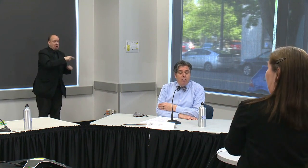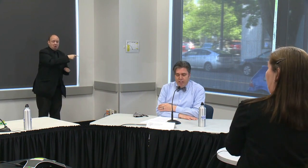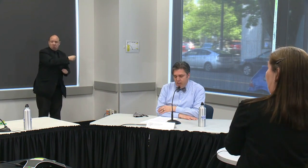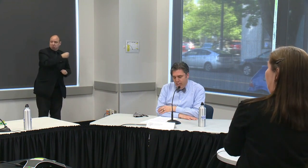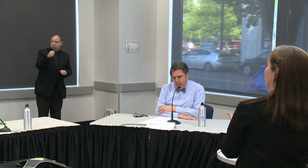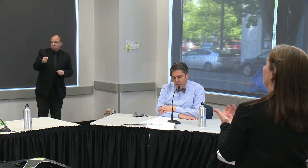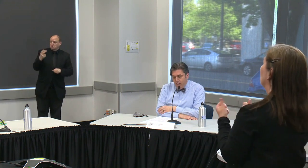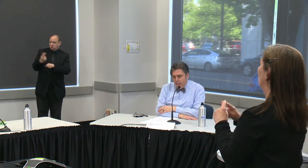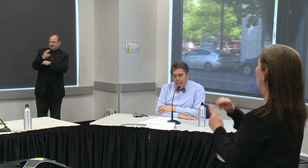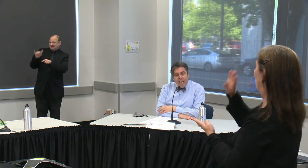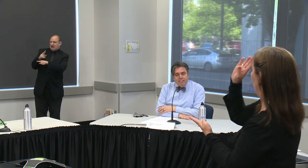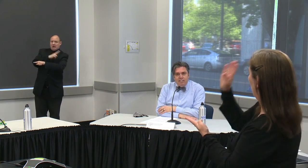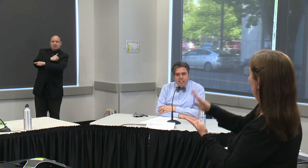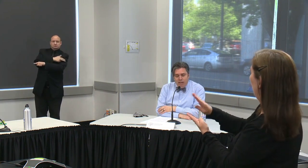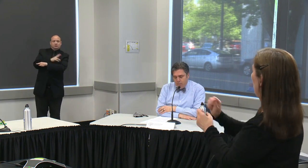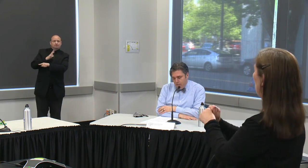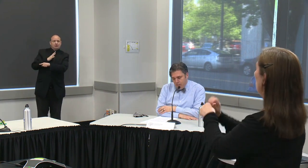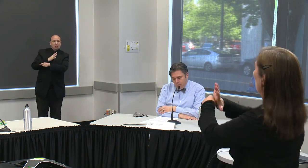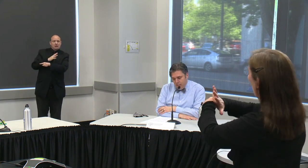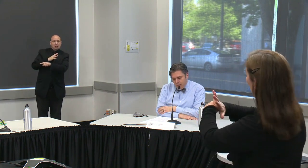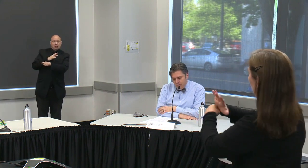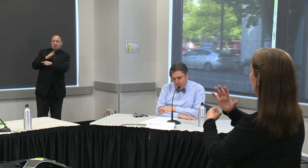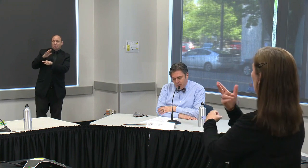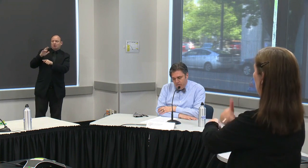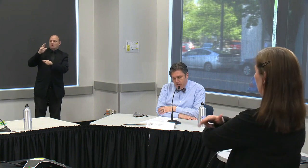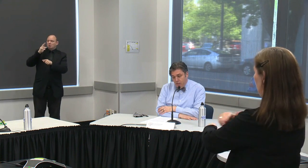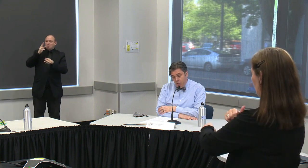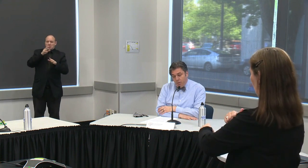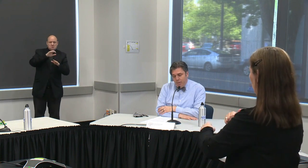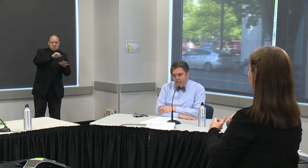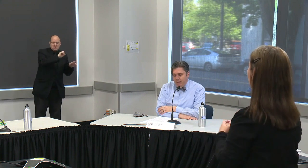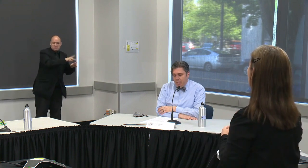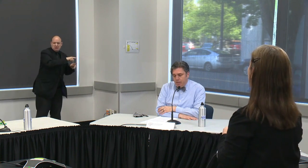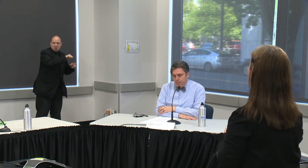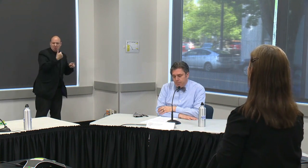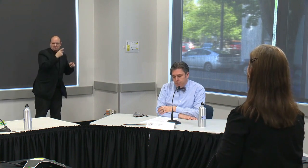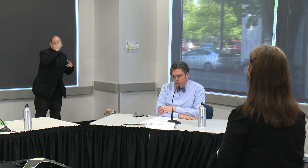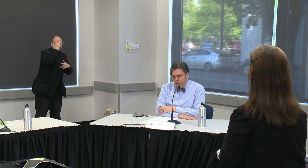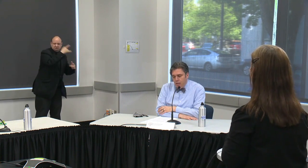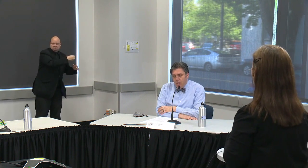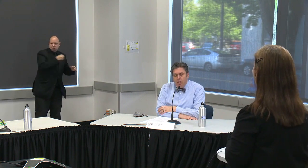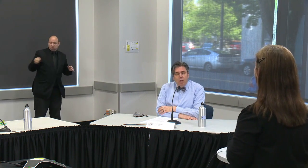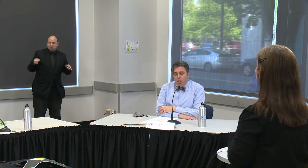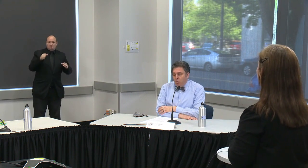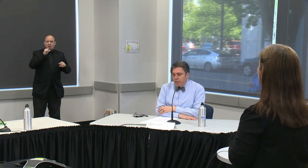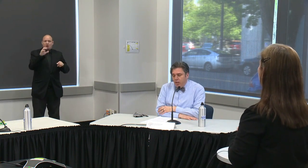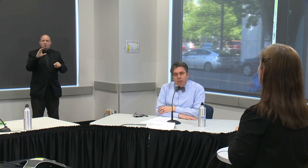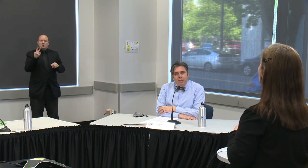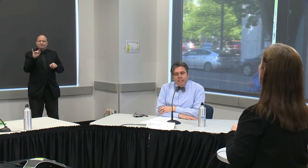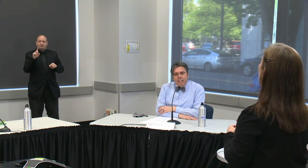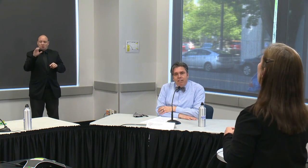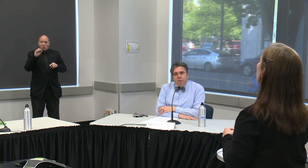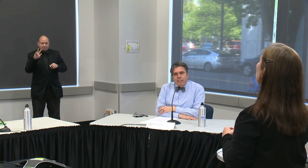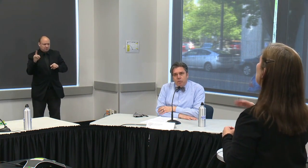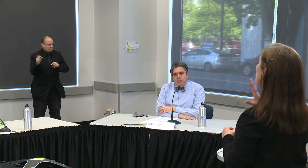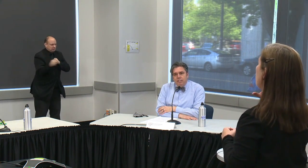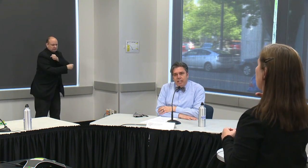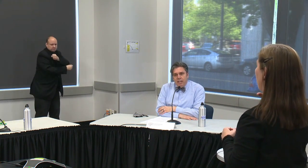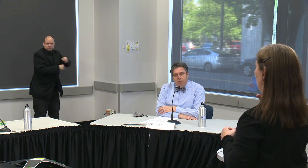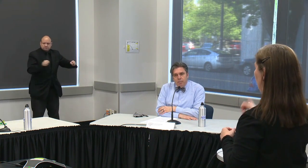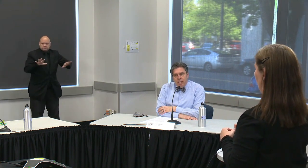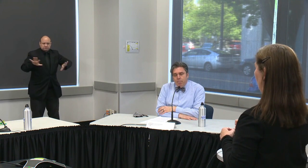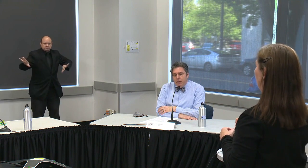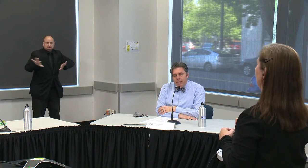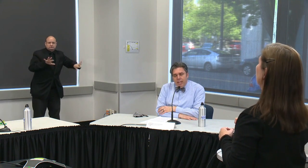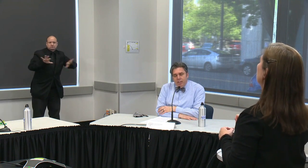for other care that hasn't stopped just because of this global global pandemic we know that we need to have the resources